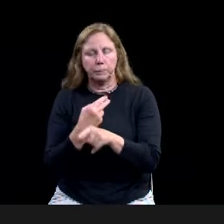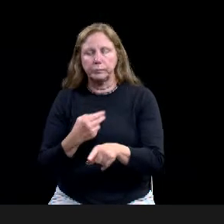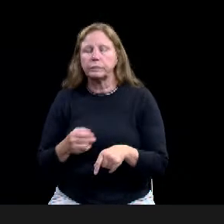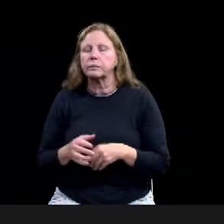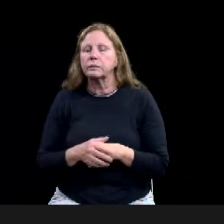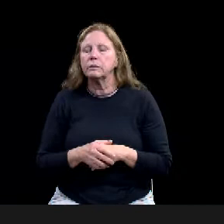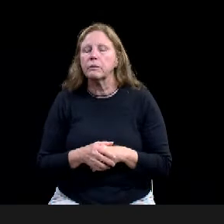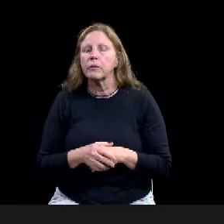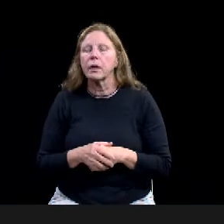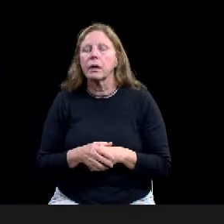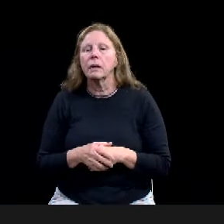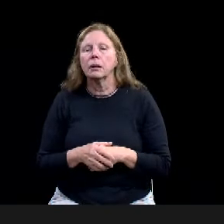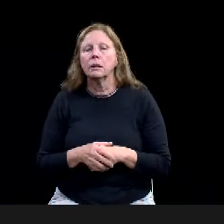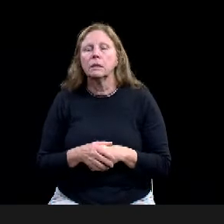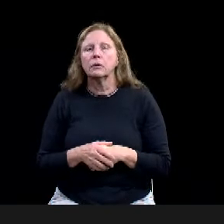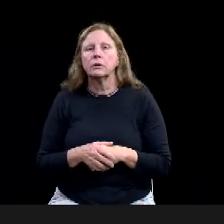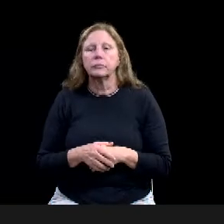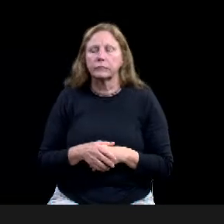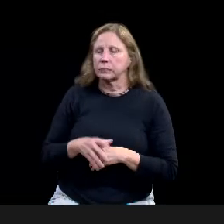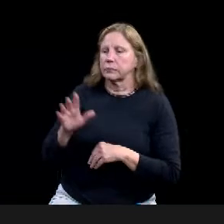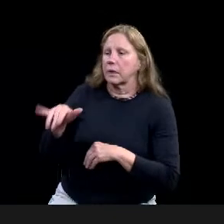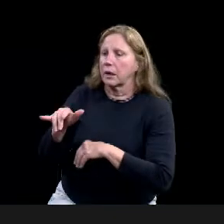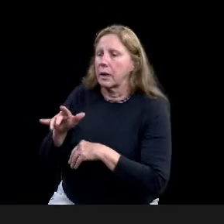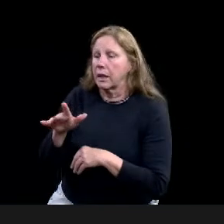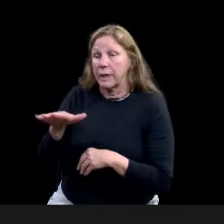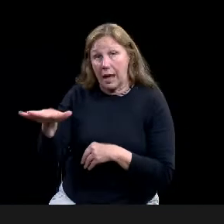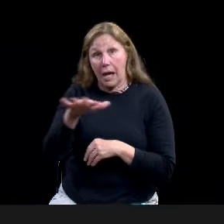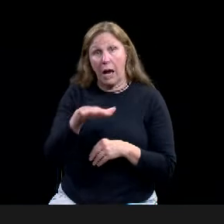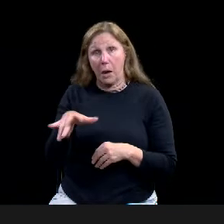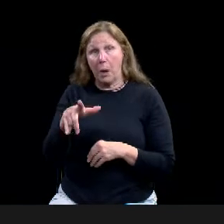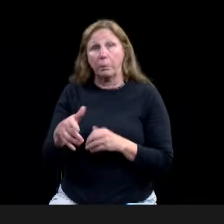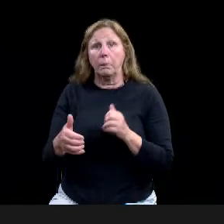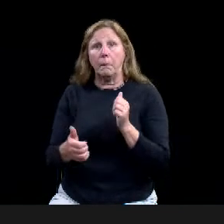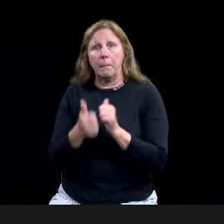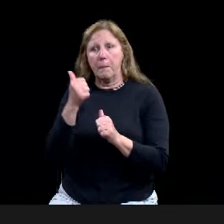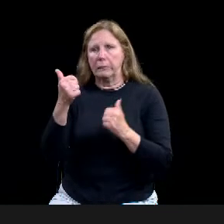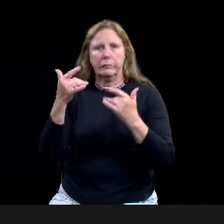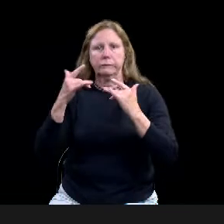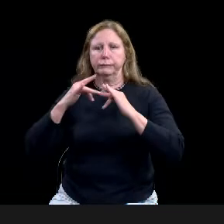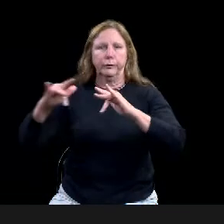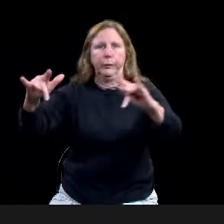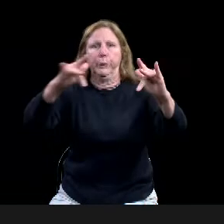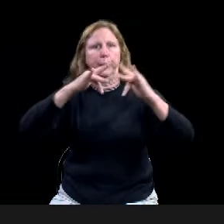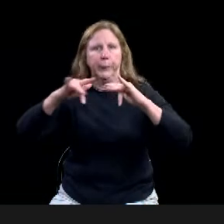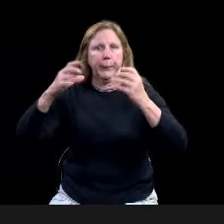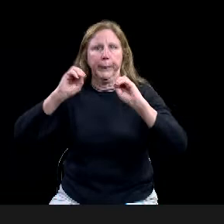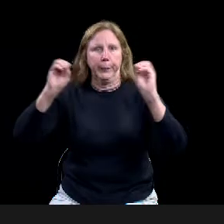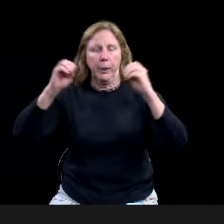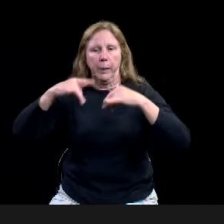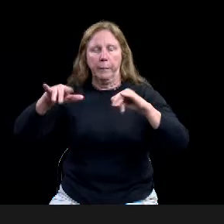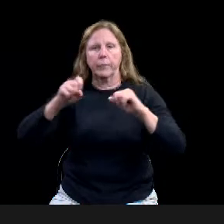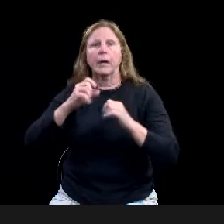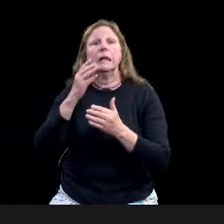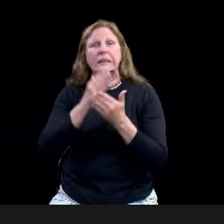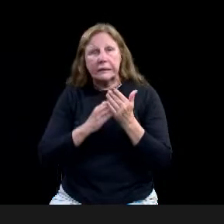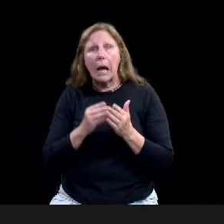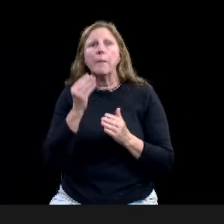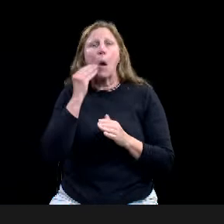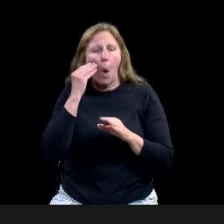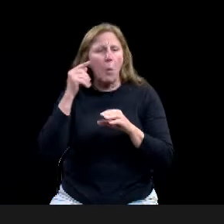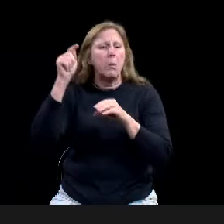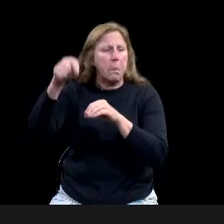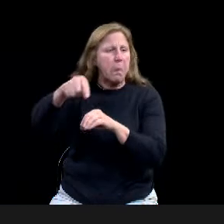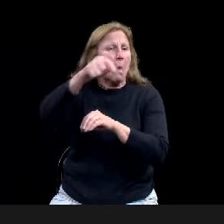um, some single-family homes in there. Um, that, this area, that area, I've talked about this bounded by those three highways, is about 35